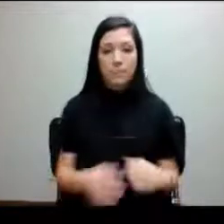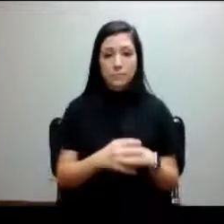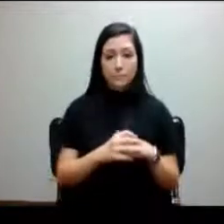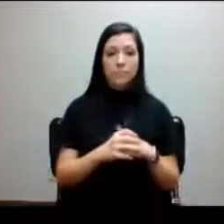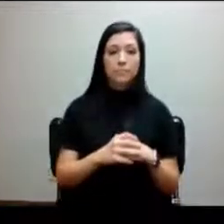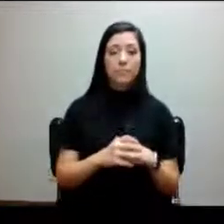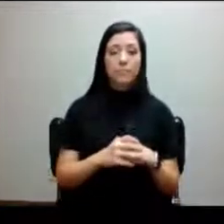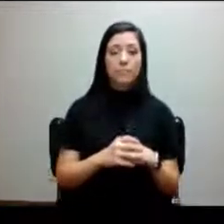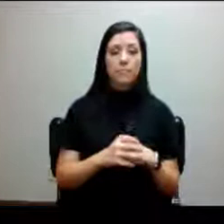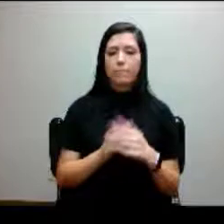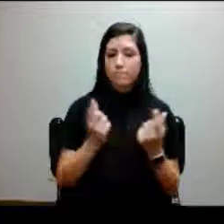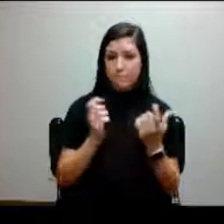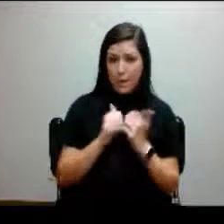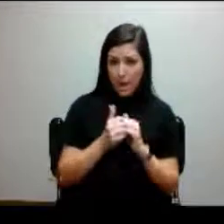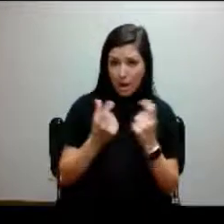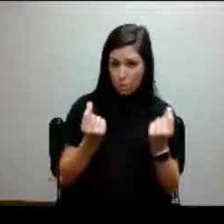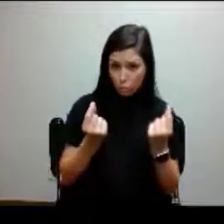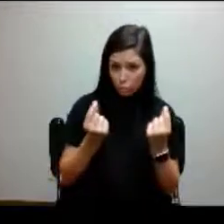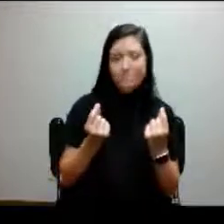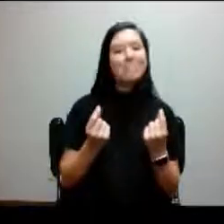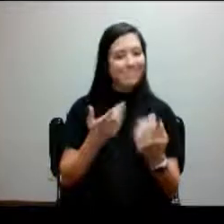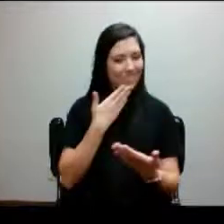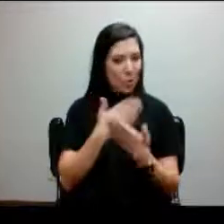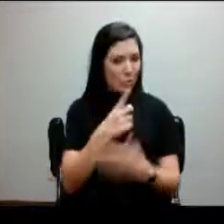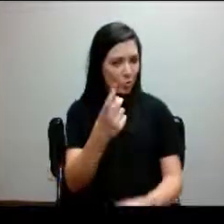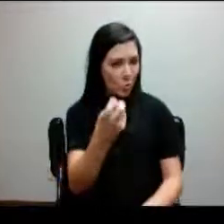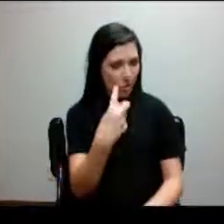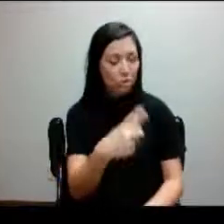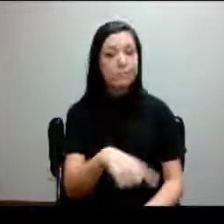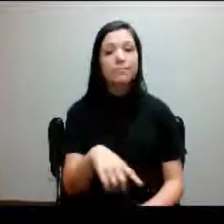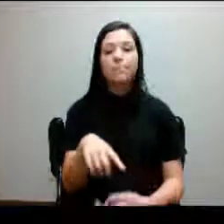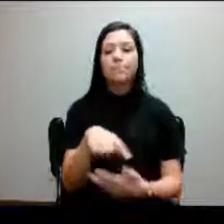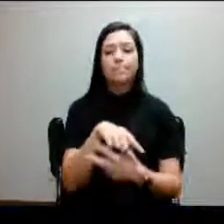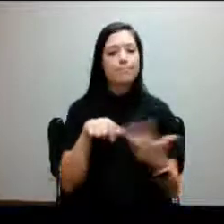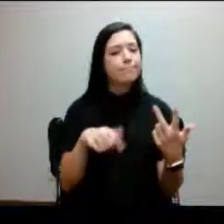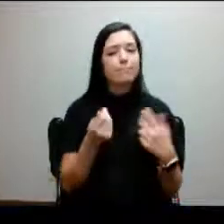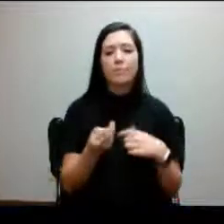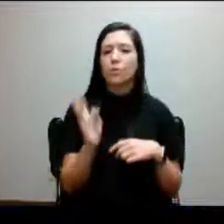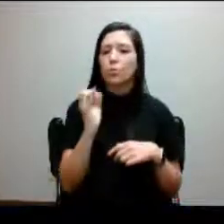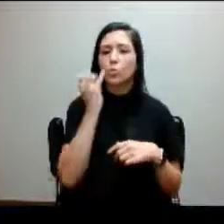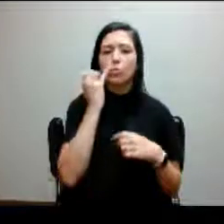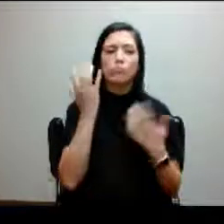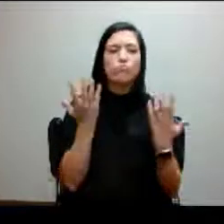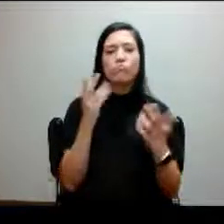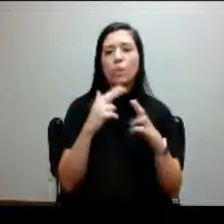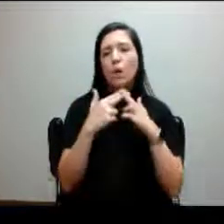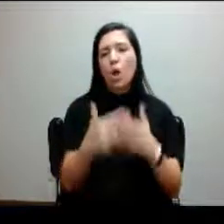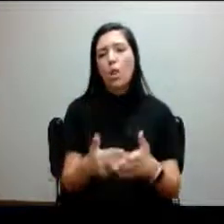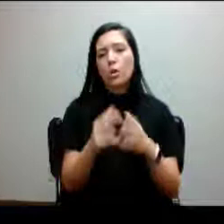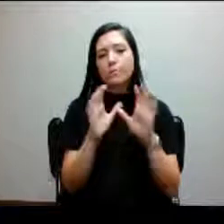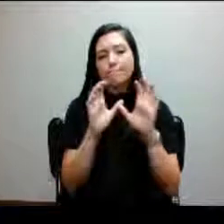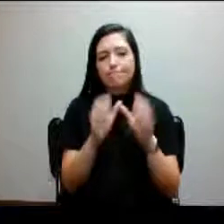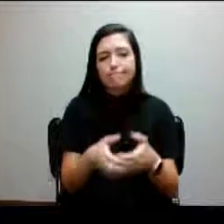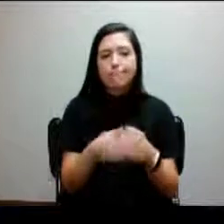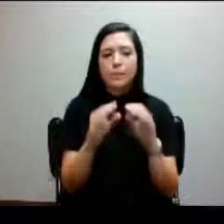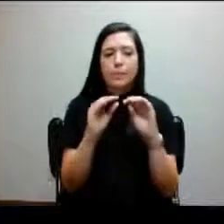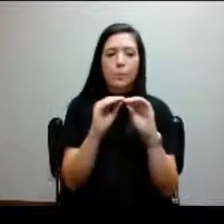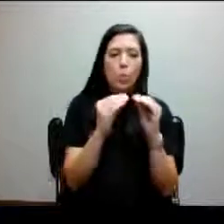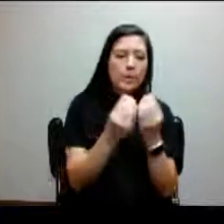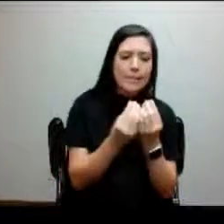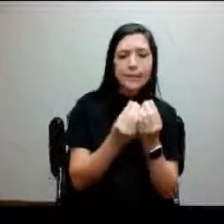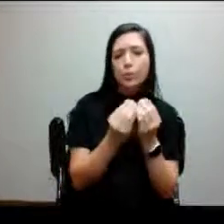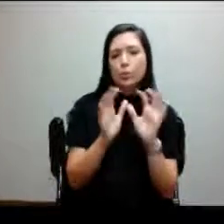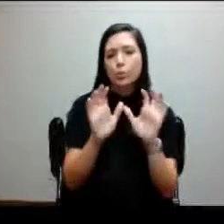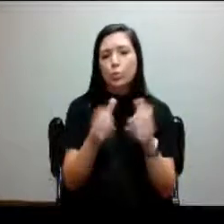So how do we do that? Great question. So we have a couple of, I guess, if you want to call them organizations or groups